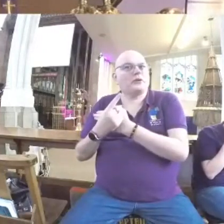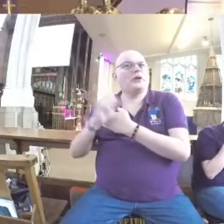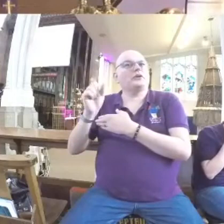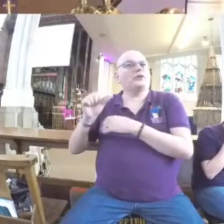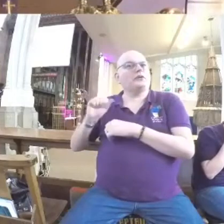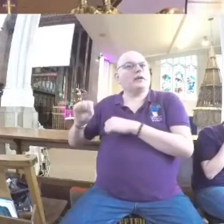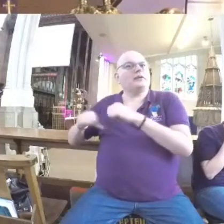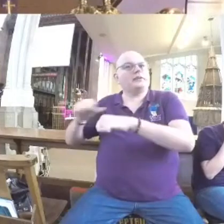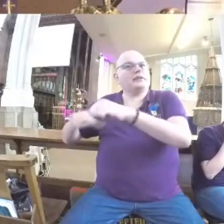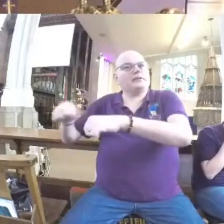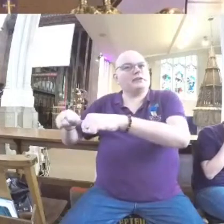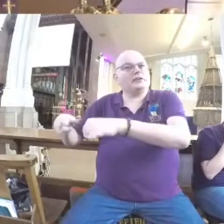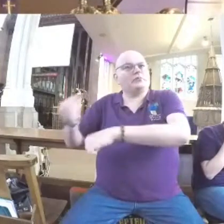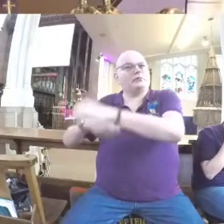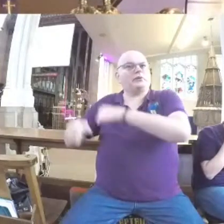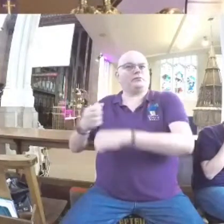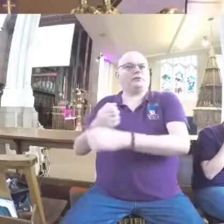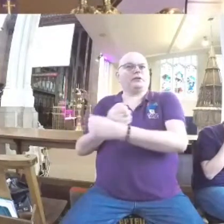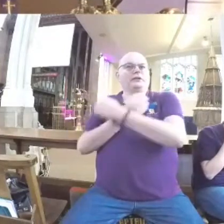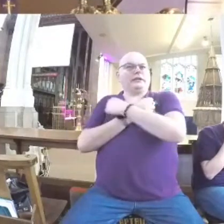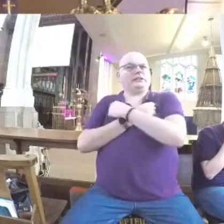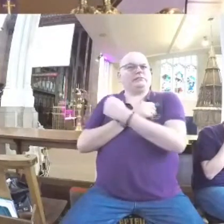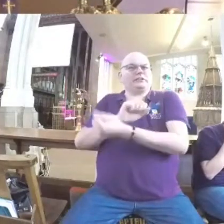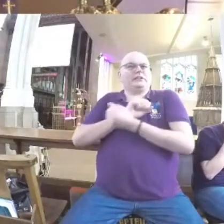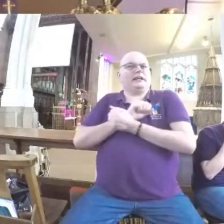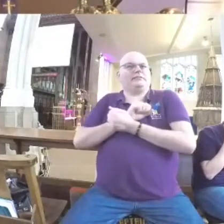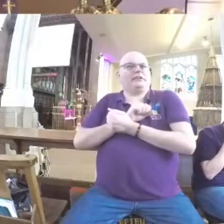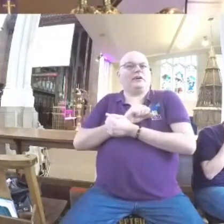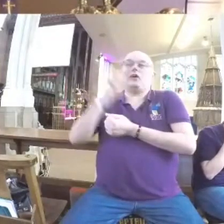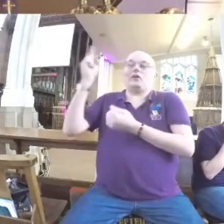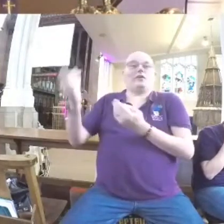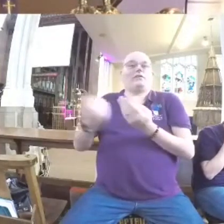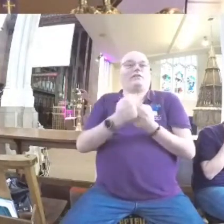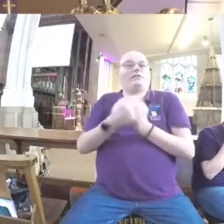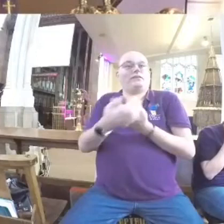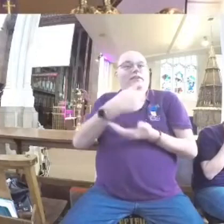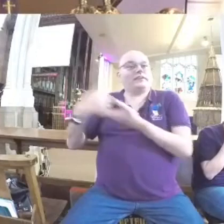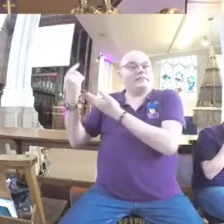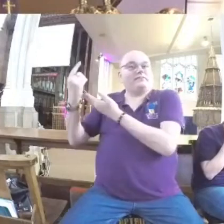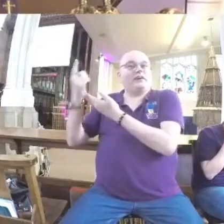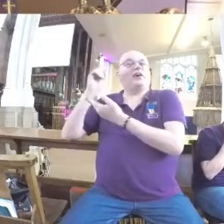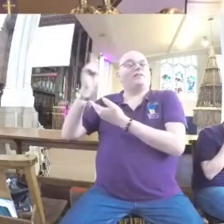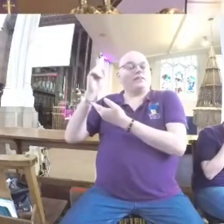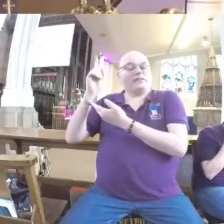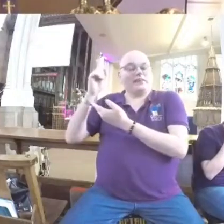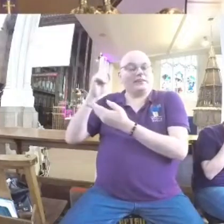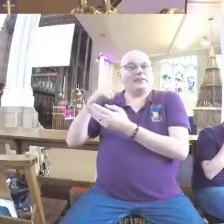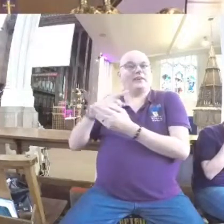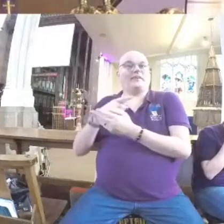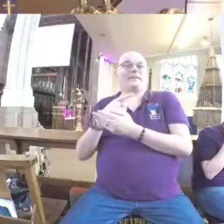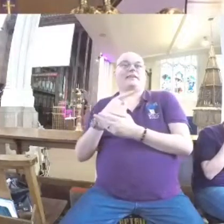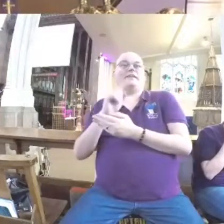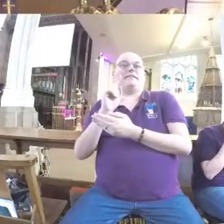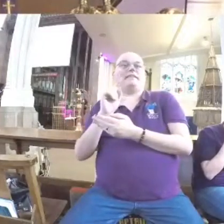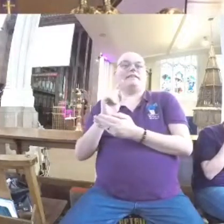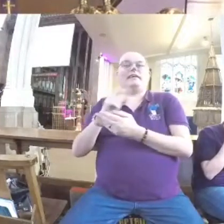become slaves in Egypt. God frees them from that slavery but then by the end of the Torah, the first five books of